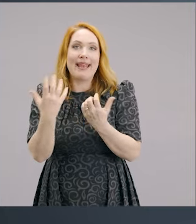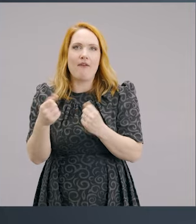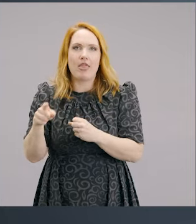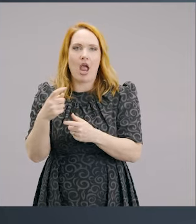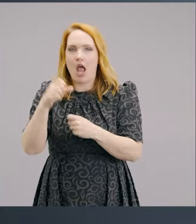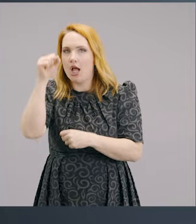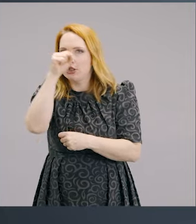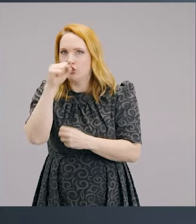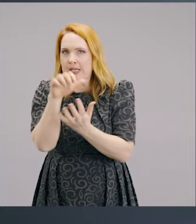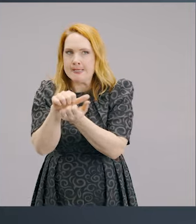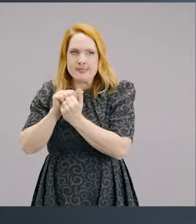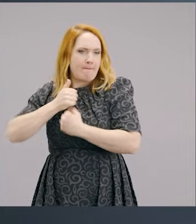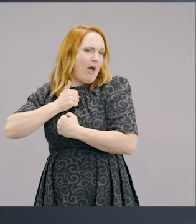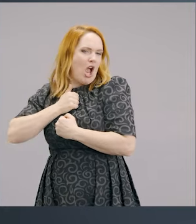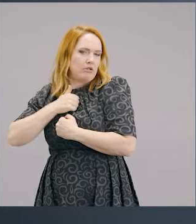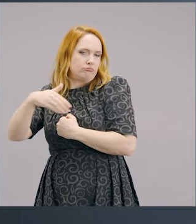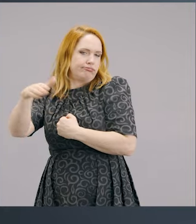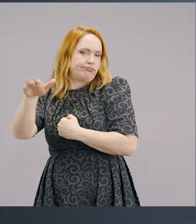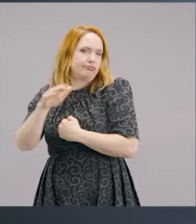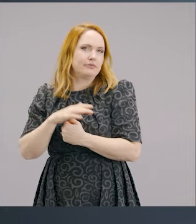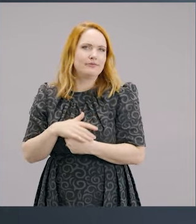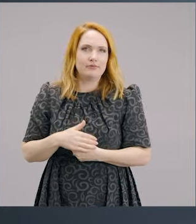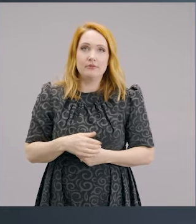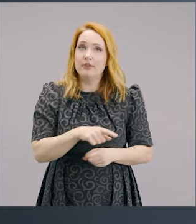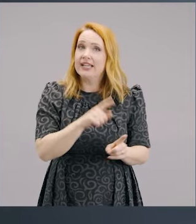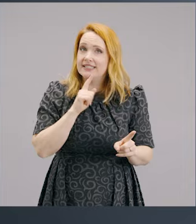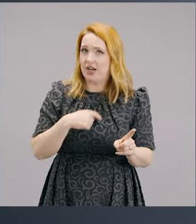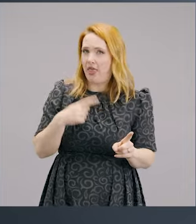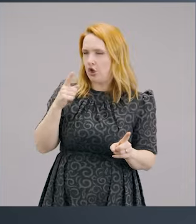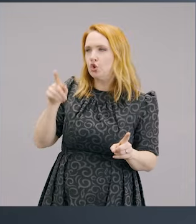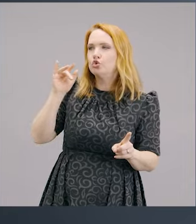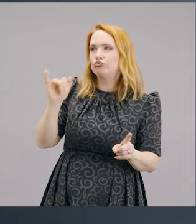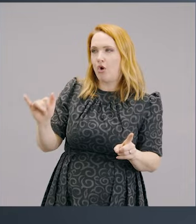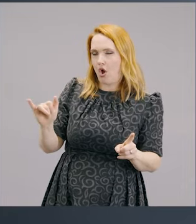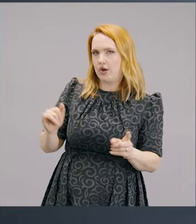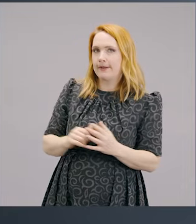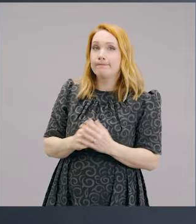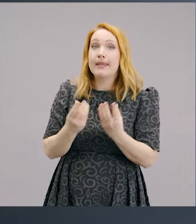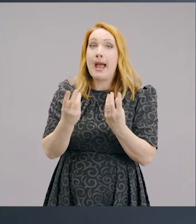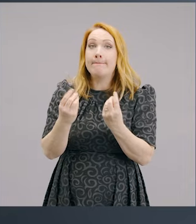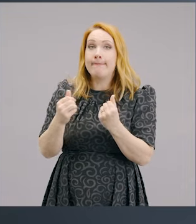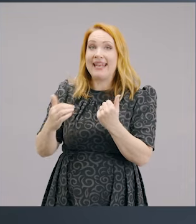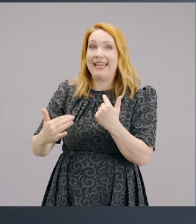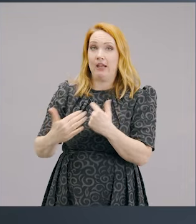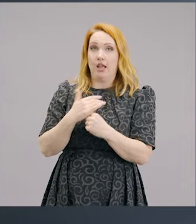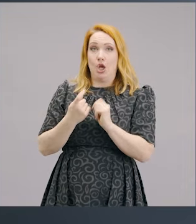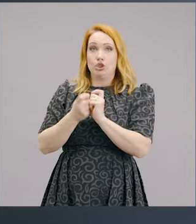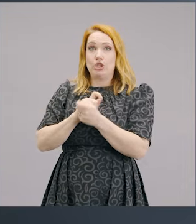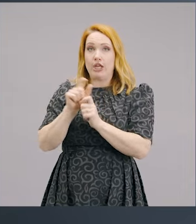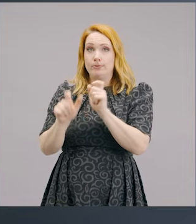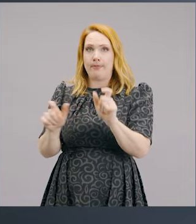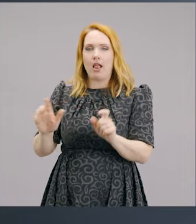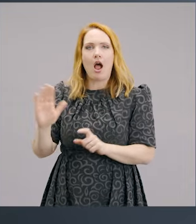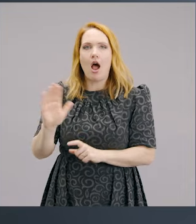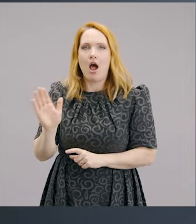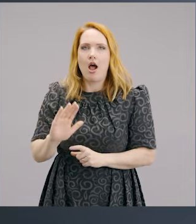say, why do you think money changes people? He said, I think you're wrong in what you're saying. He said, money doesn't change people, it